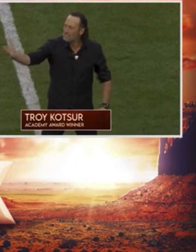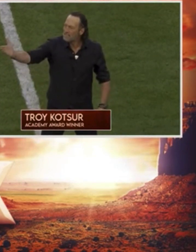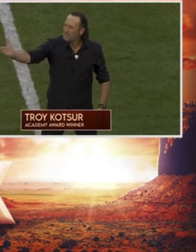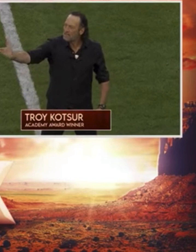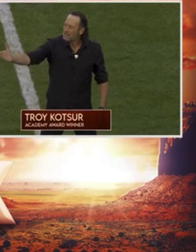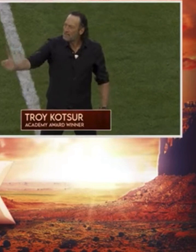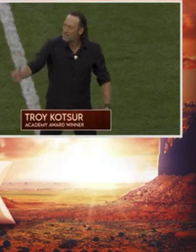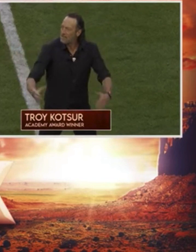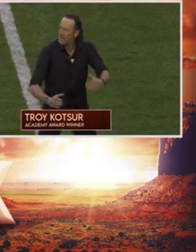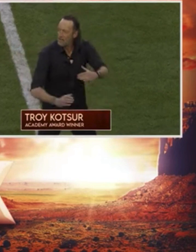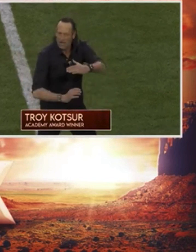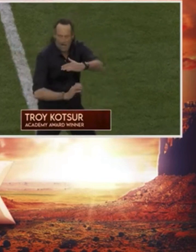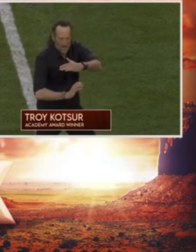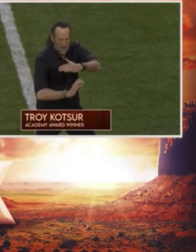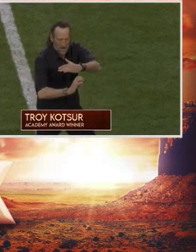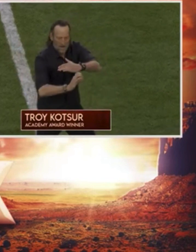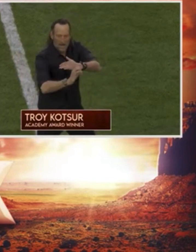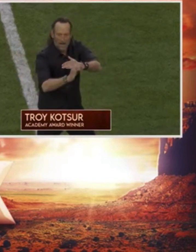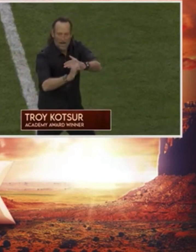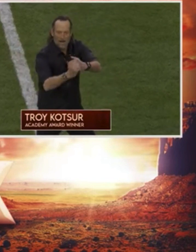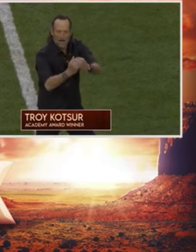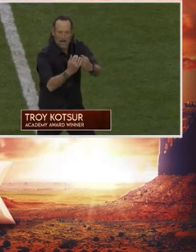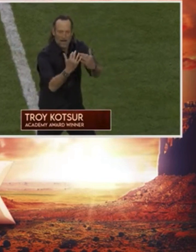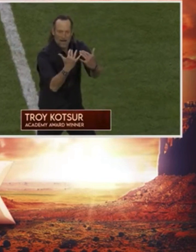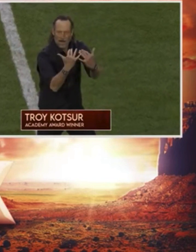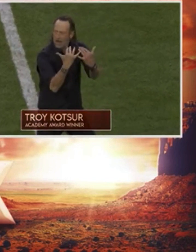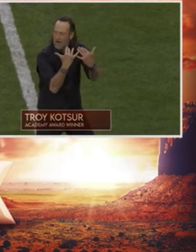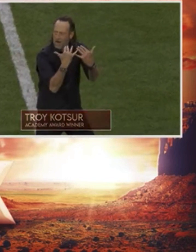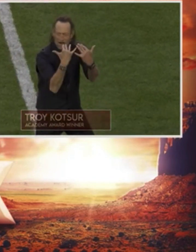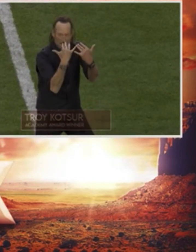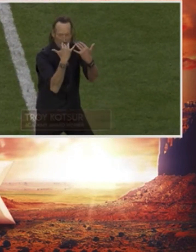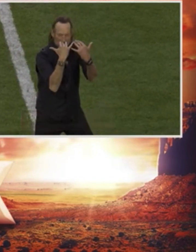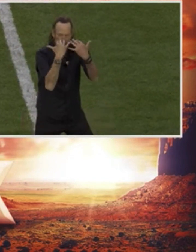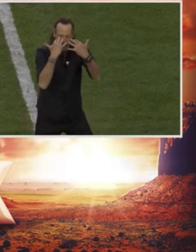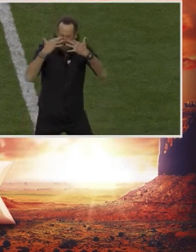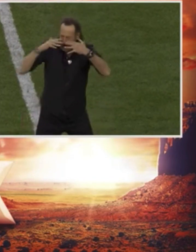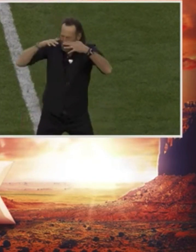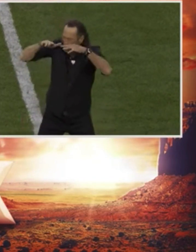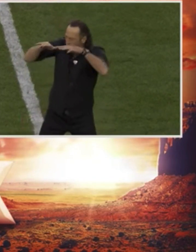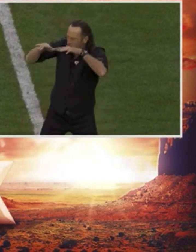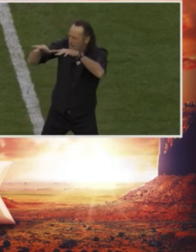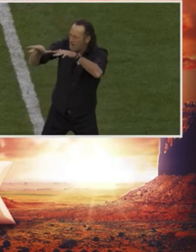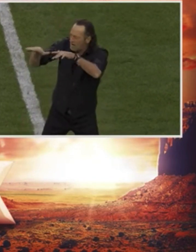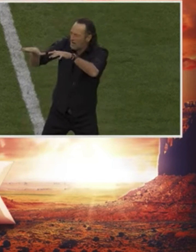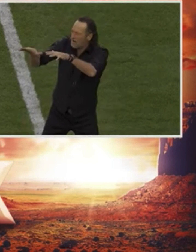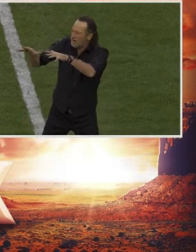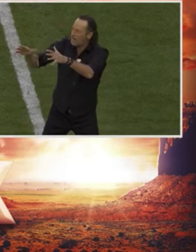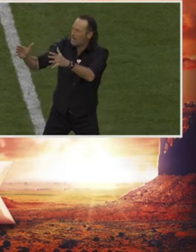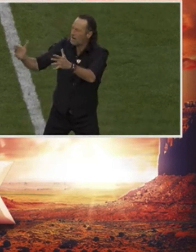by the dawn's early light,